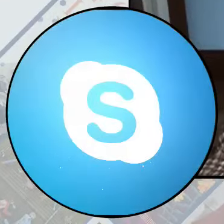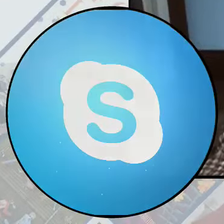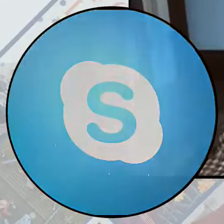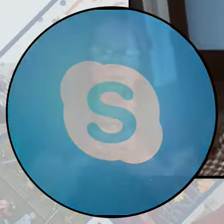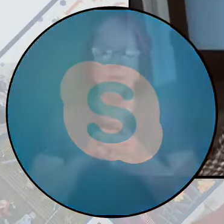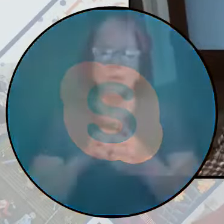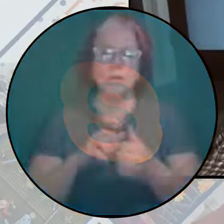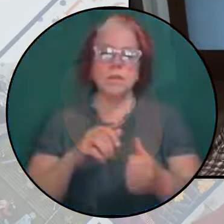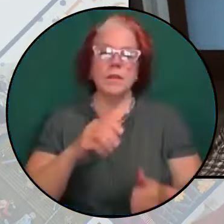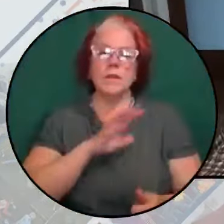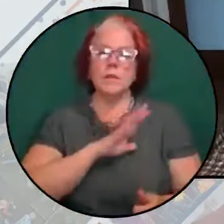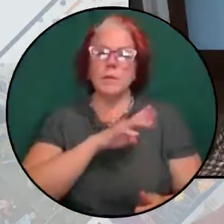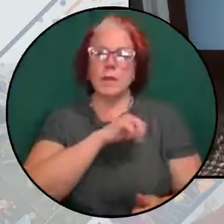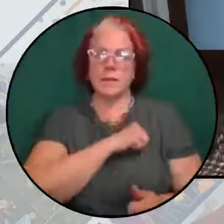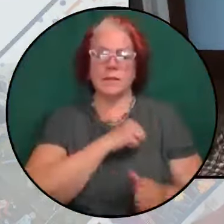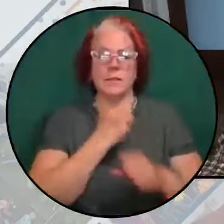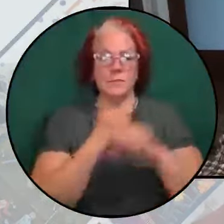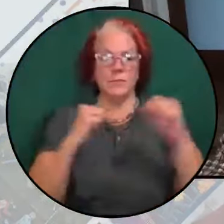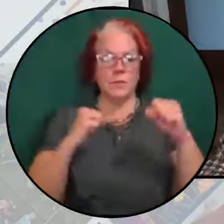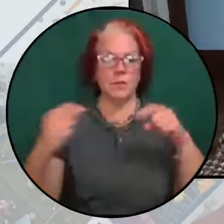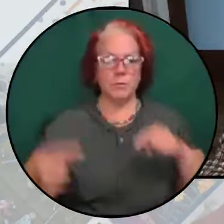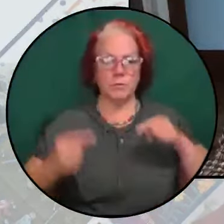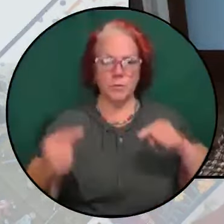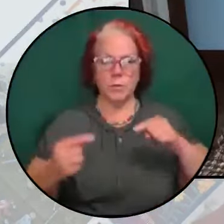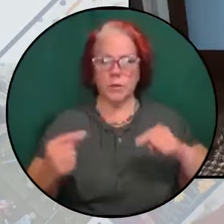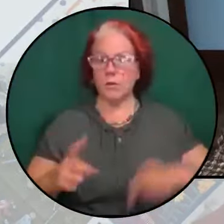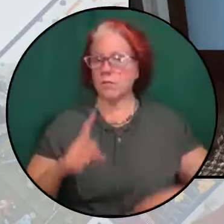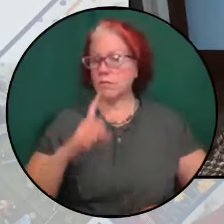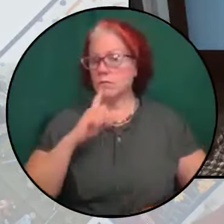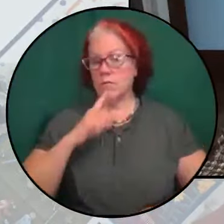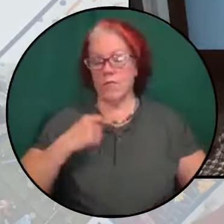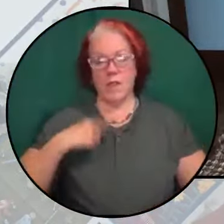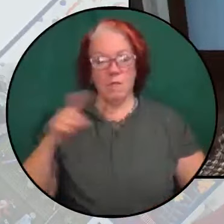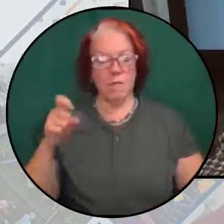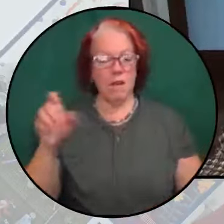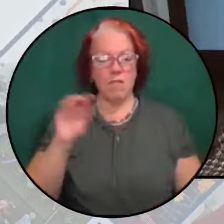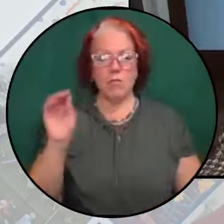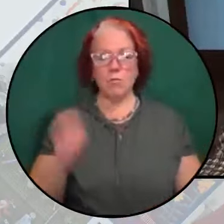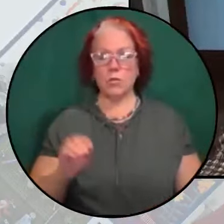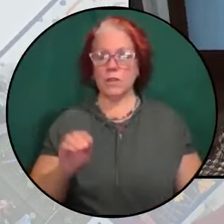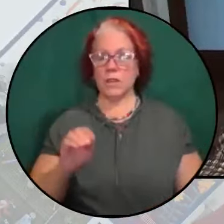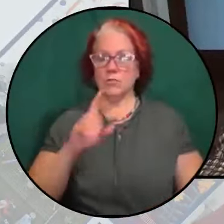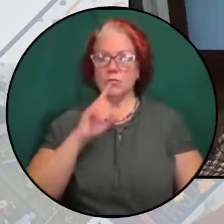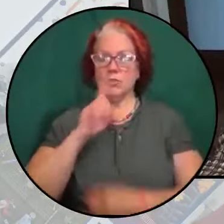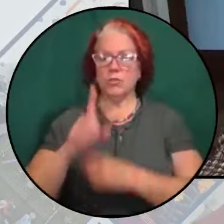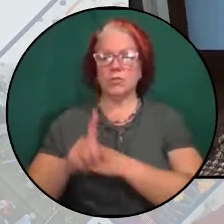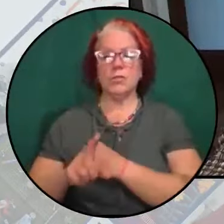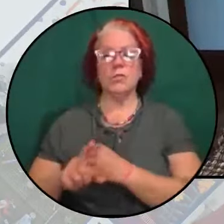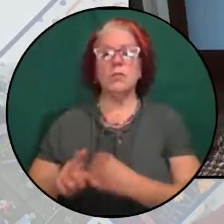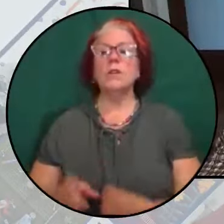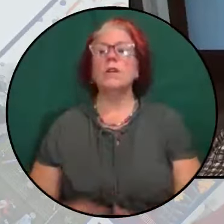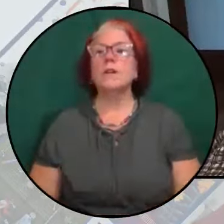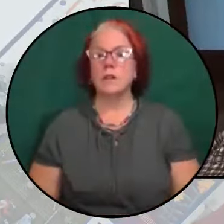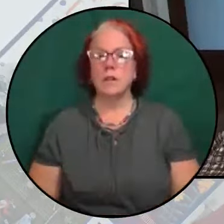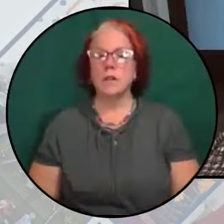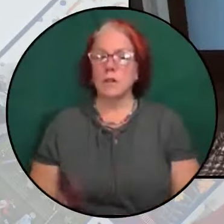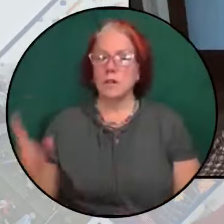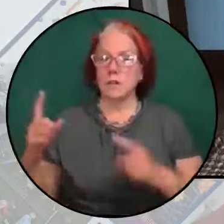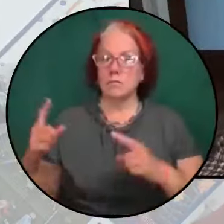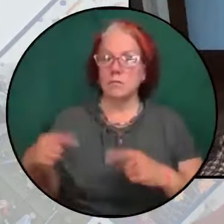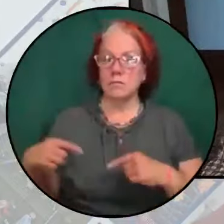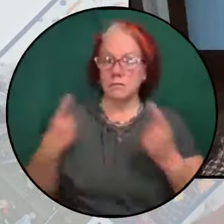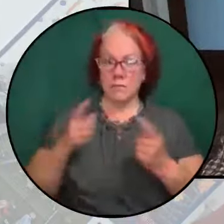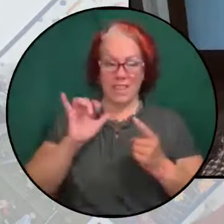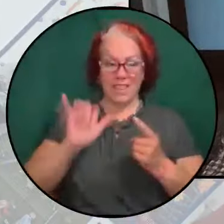I am absolutely certain that we would never have achieved the current